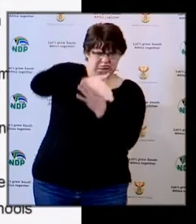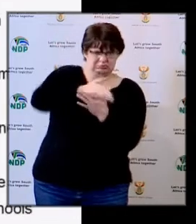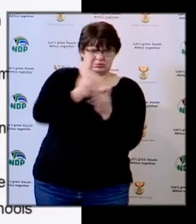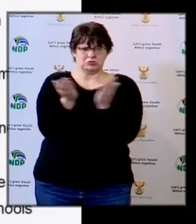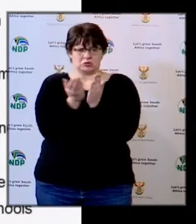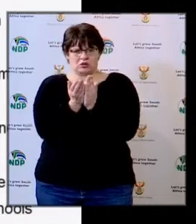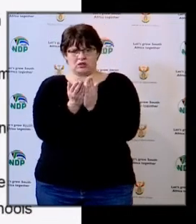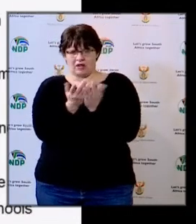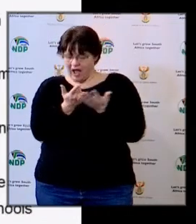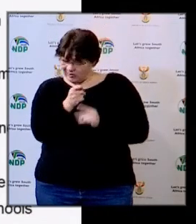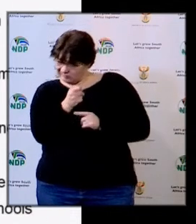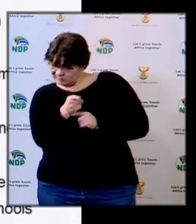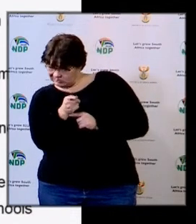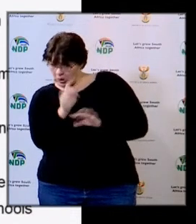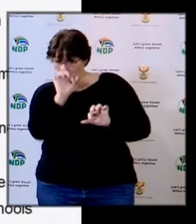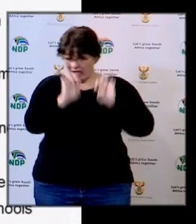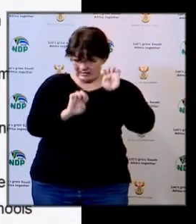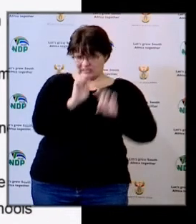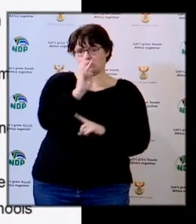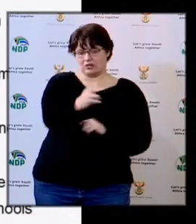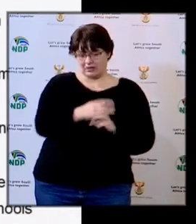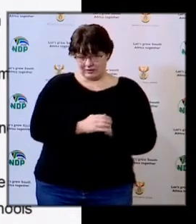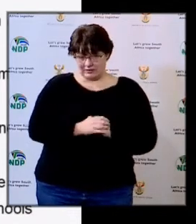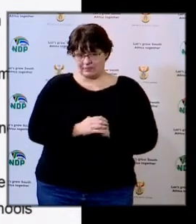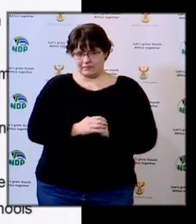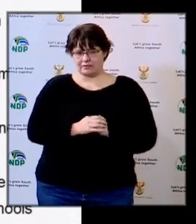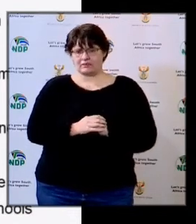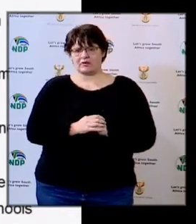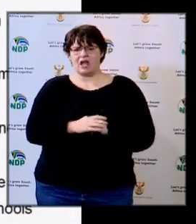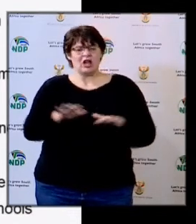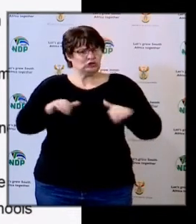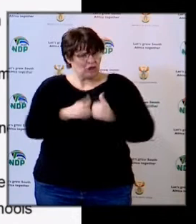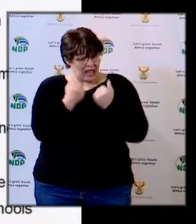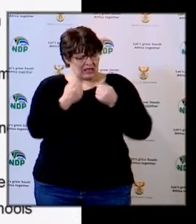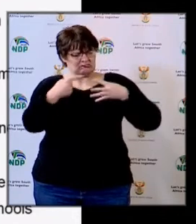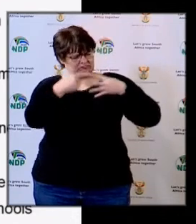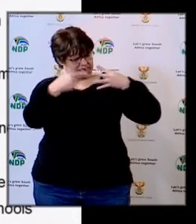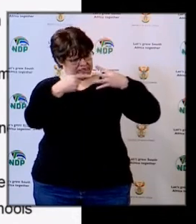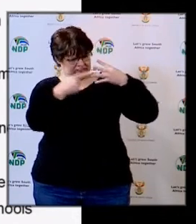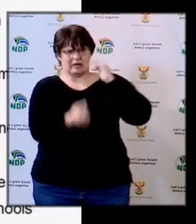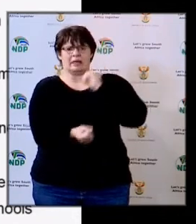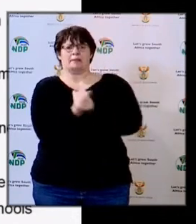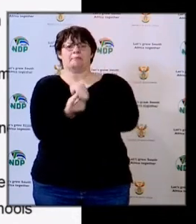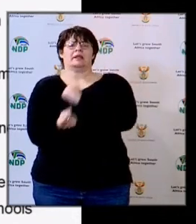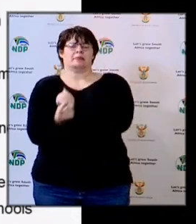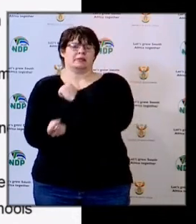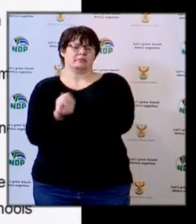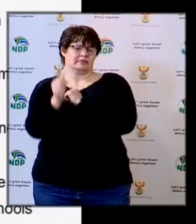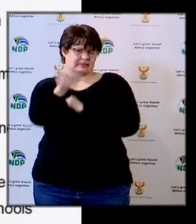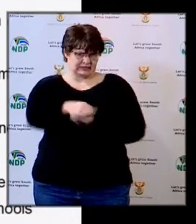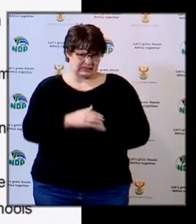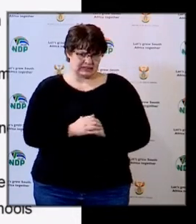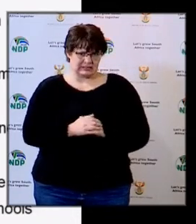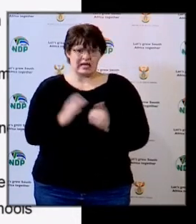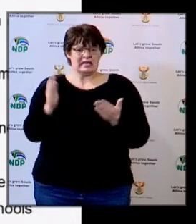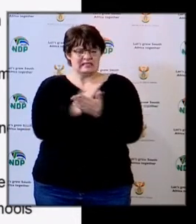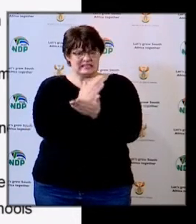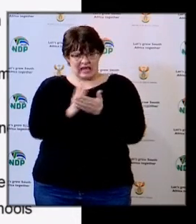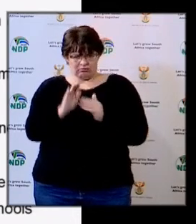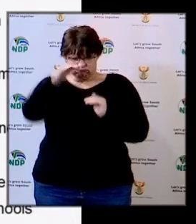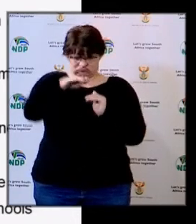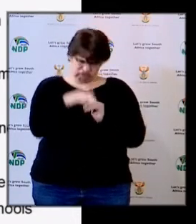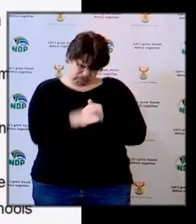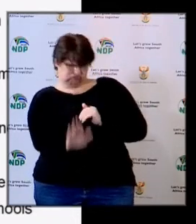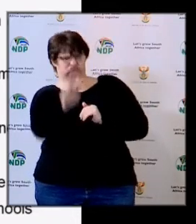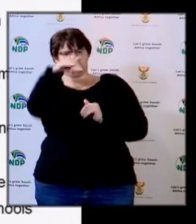will be assisting them as we progress. Of course, we experienced various challenges. Some of the terrain and